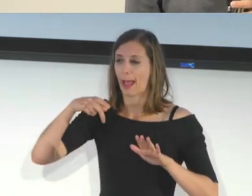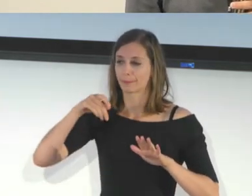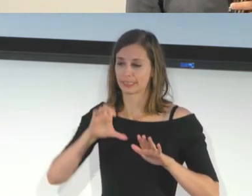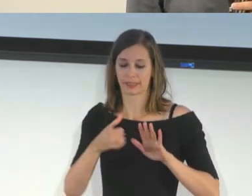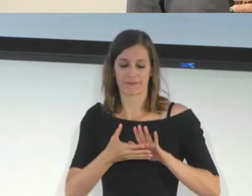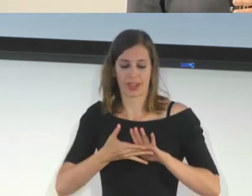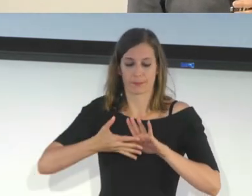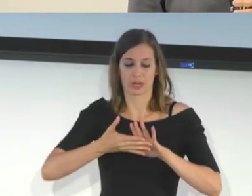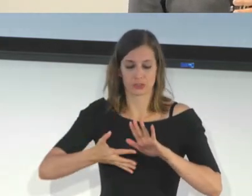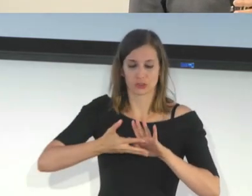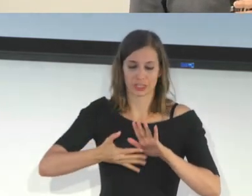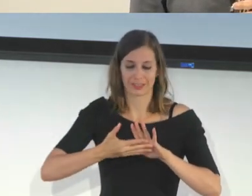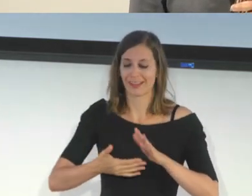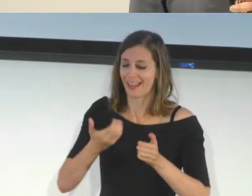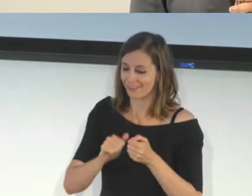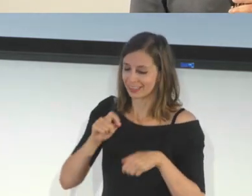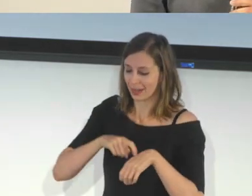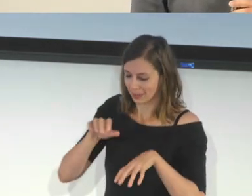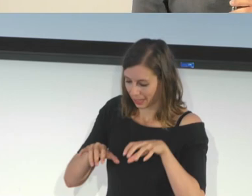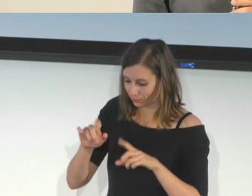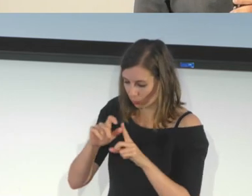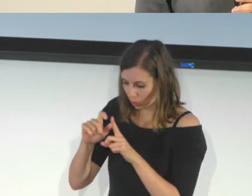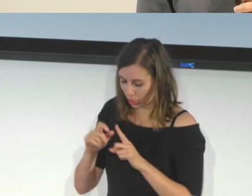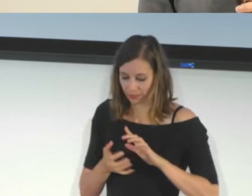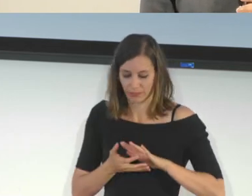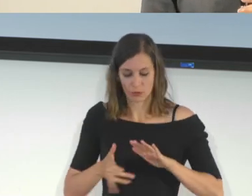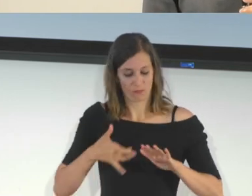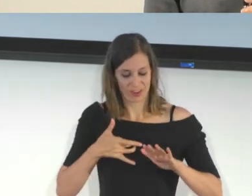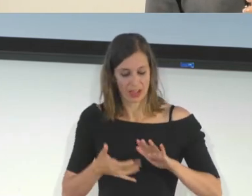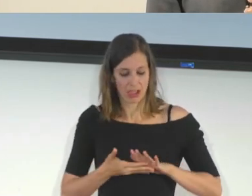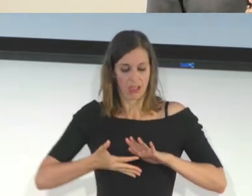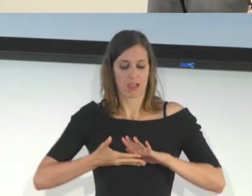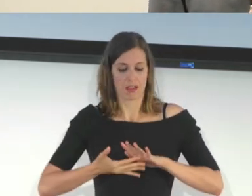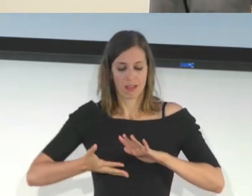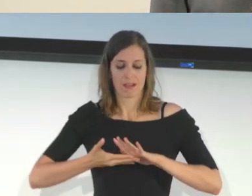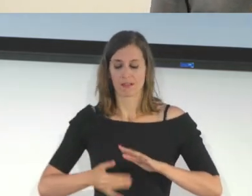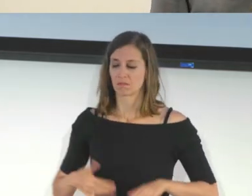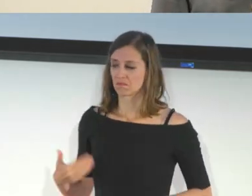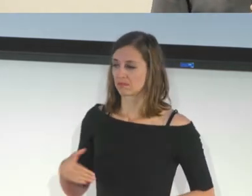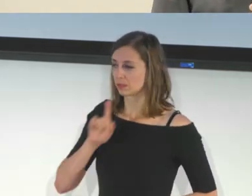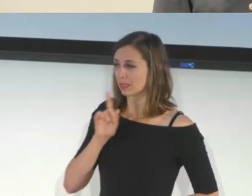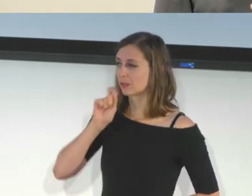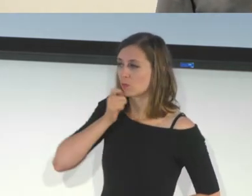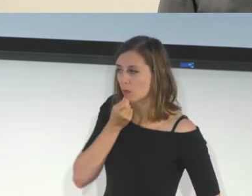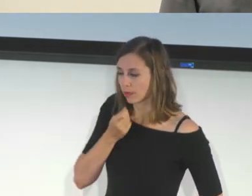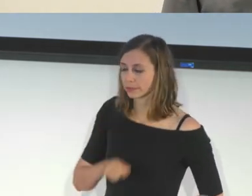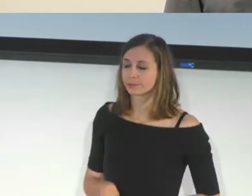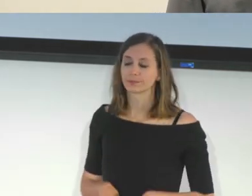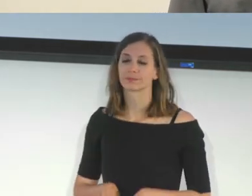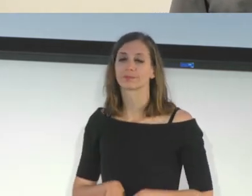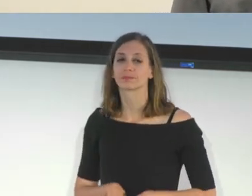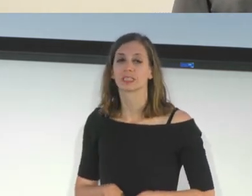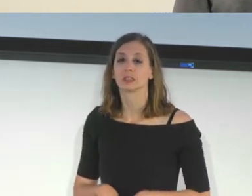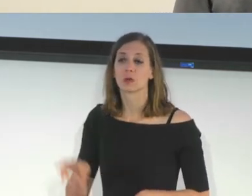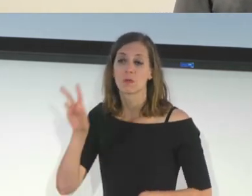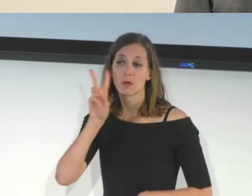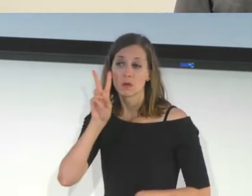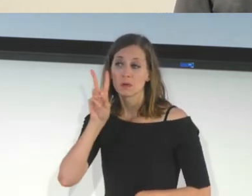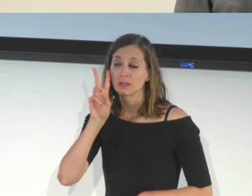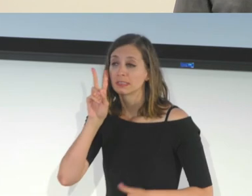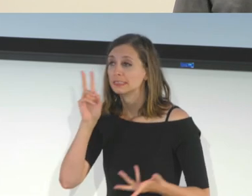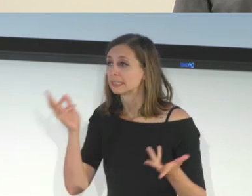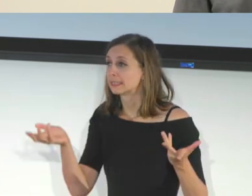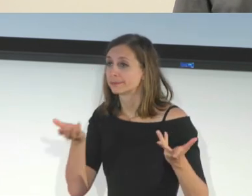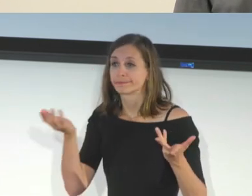word, which is kind of a cool implementation. So we'll see where this goes as far as accessibility, but at